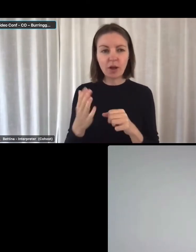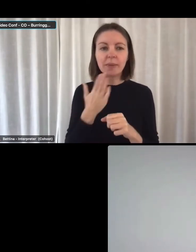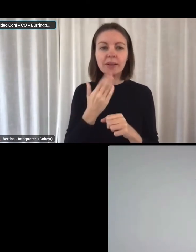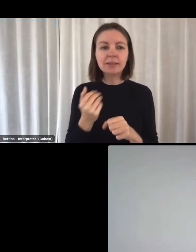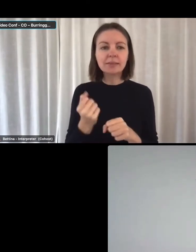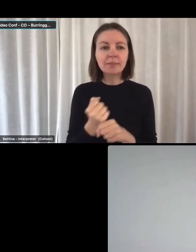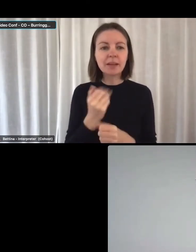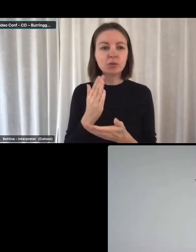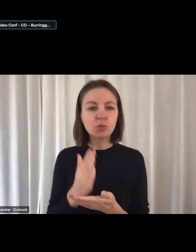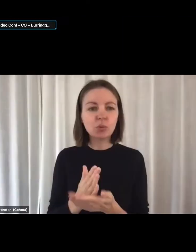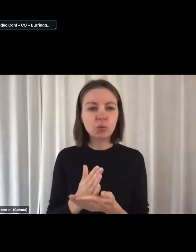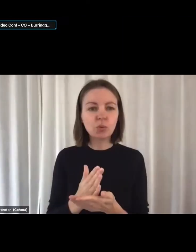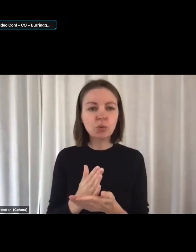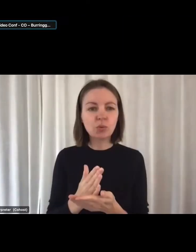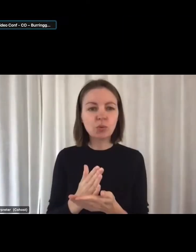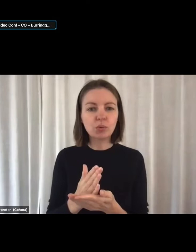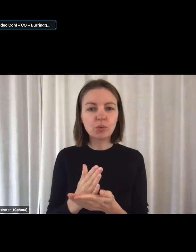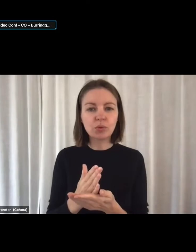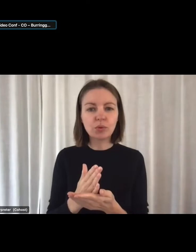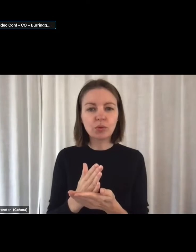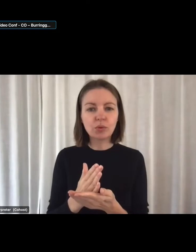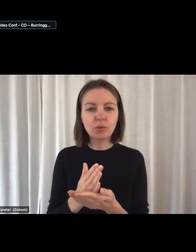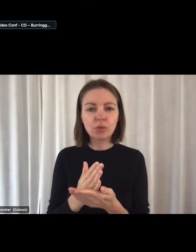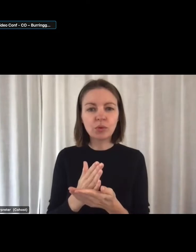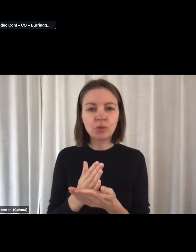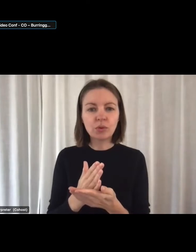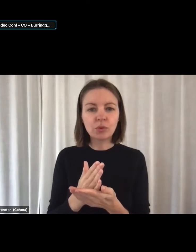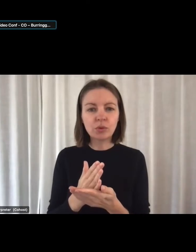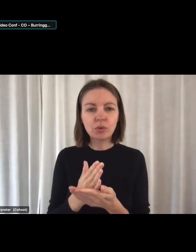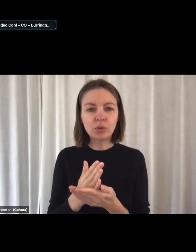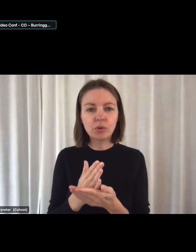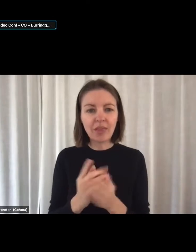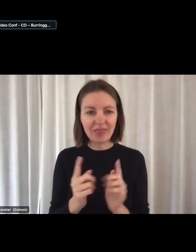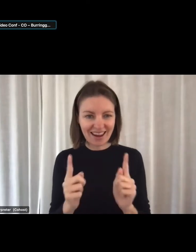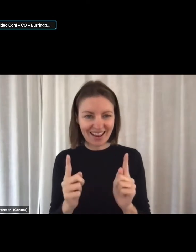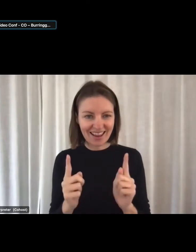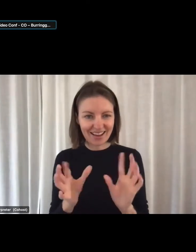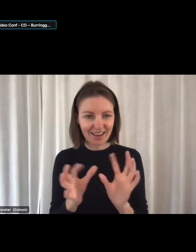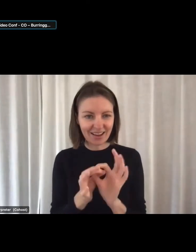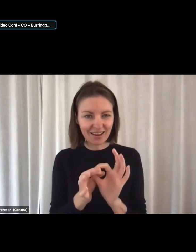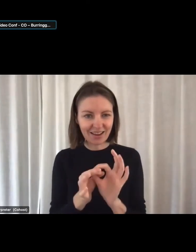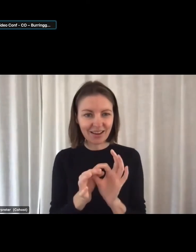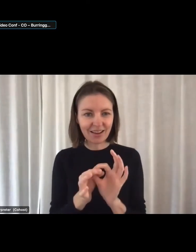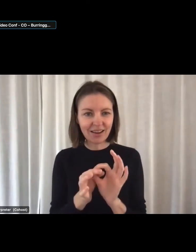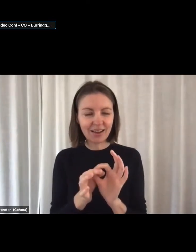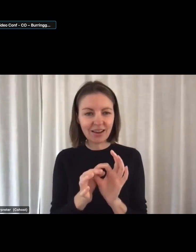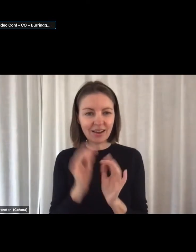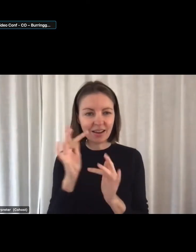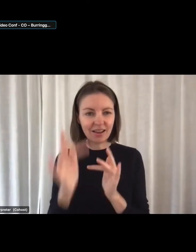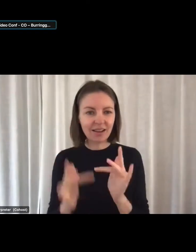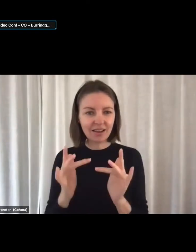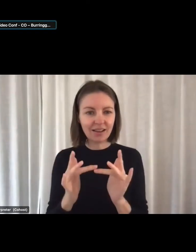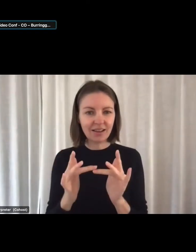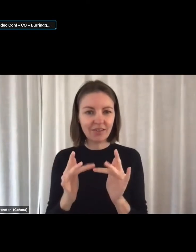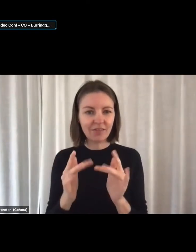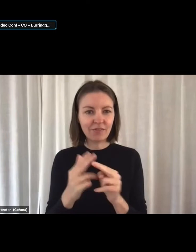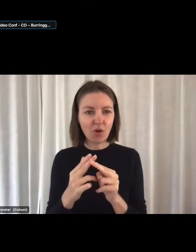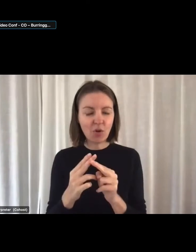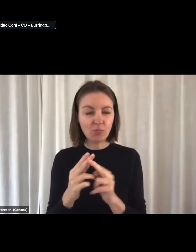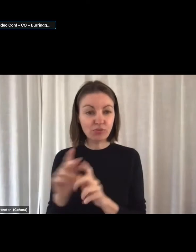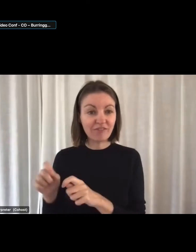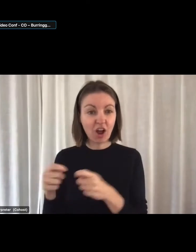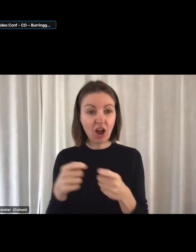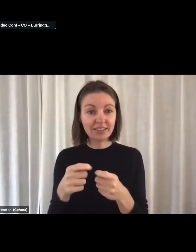the web link for all the different providers have some